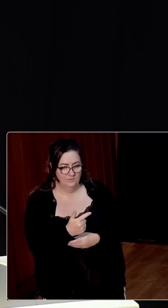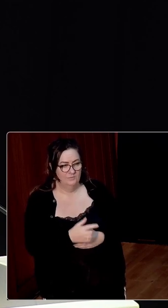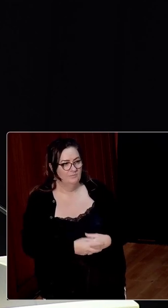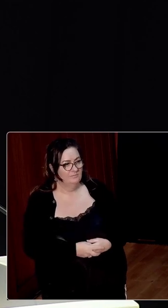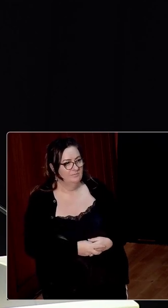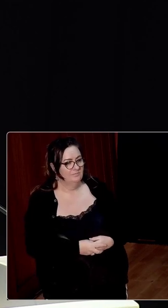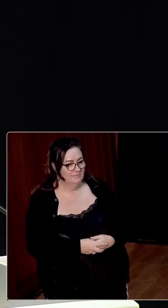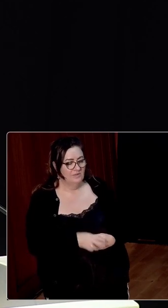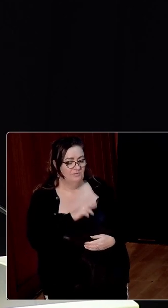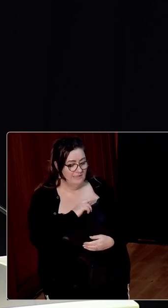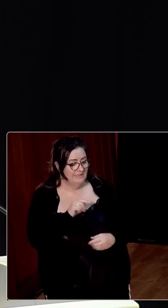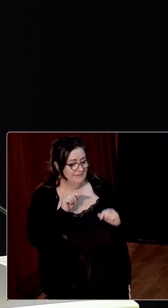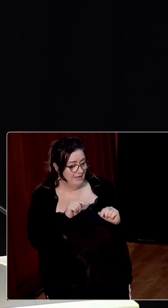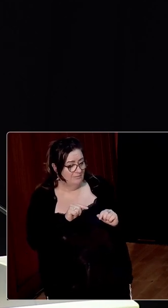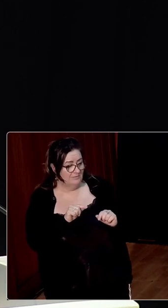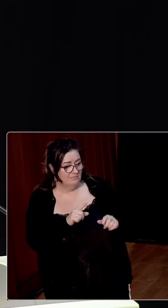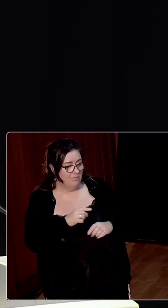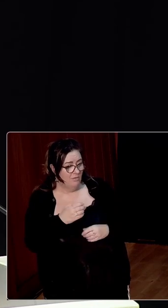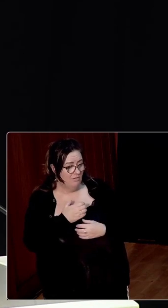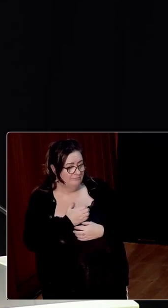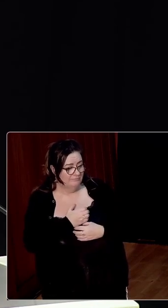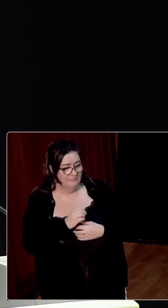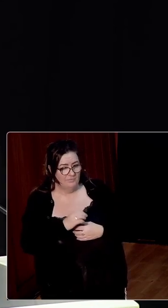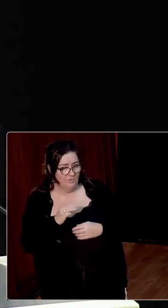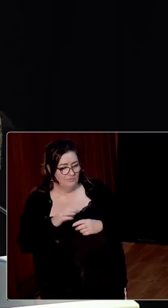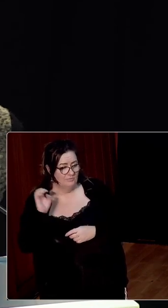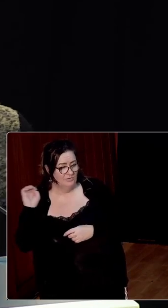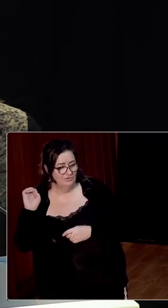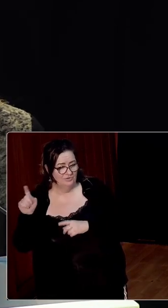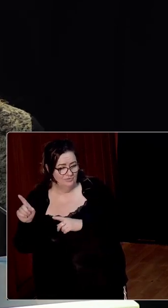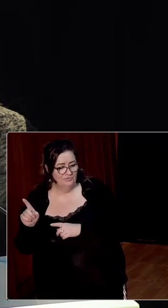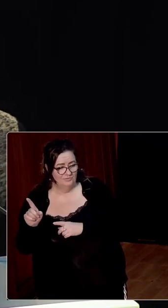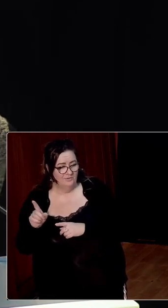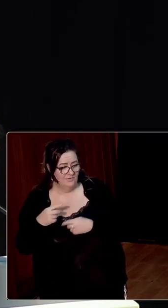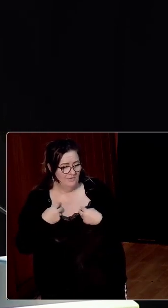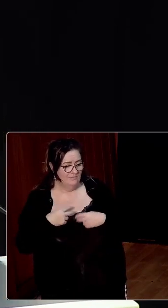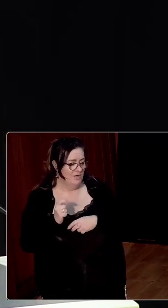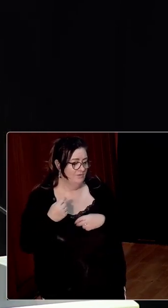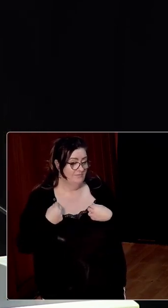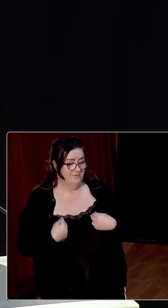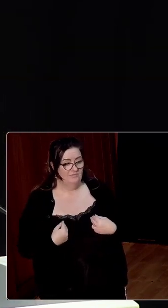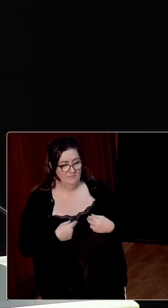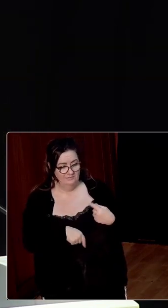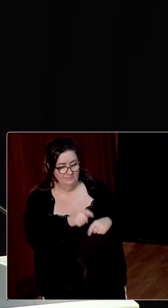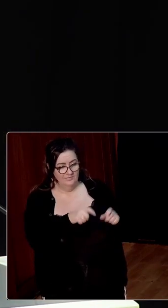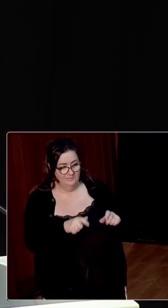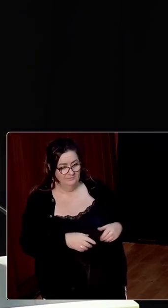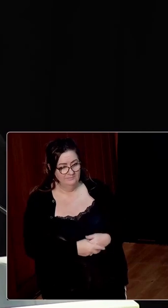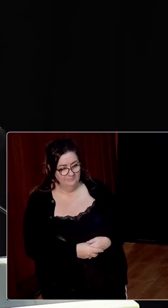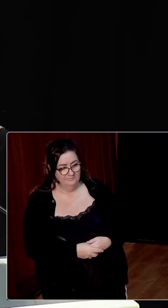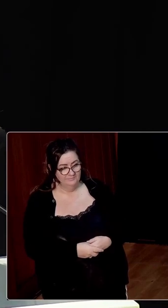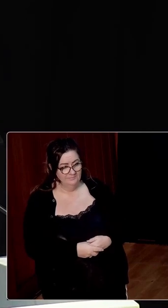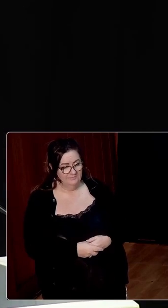incarnation provided little more comfort than its British predecessor for the most vulnerable in society. And to